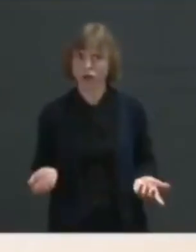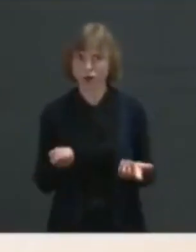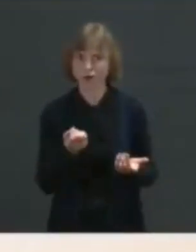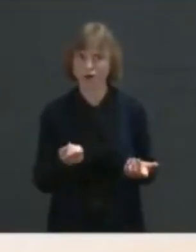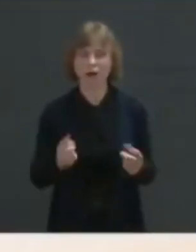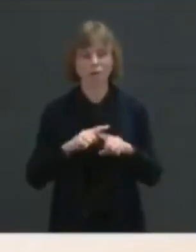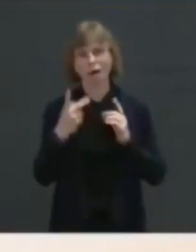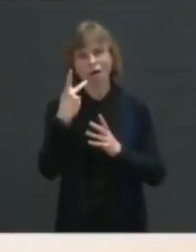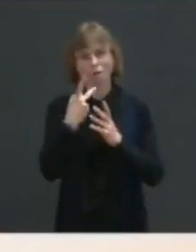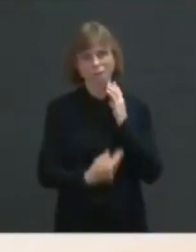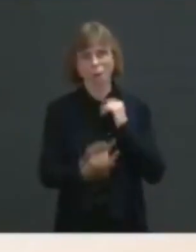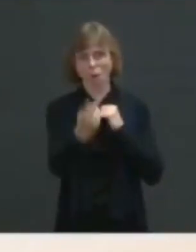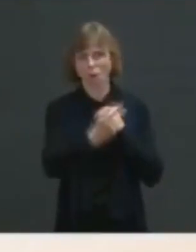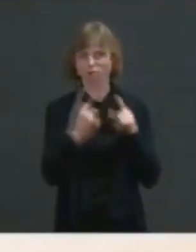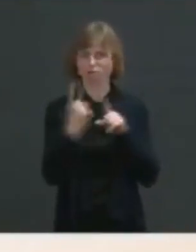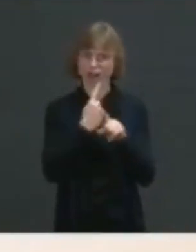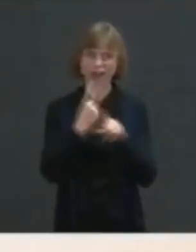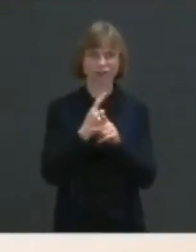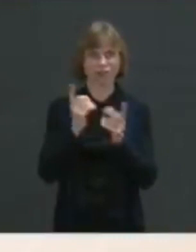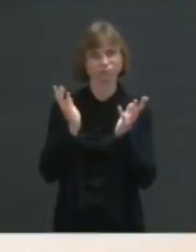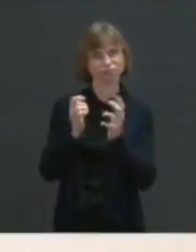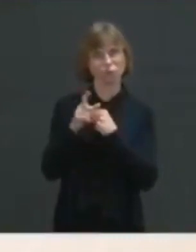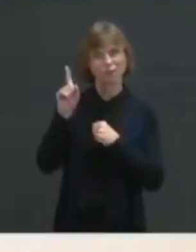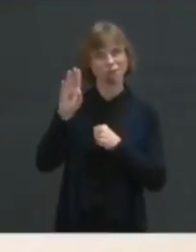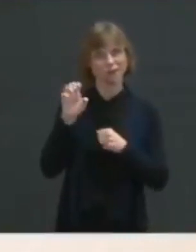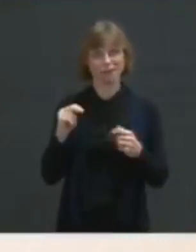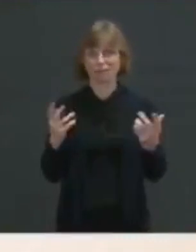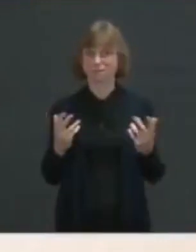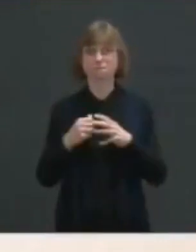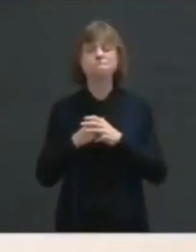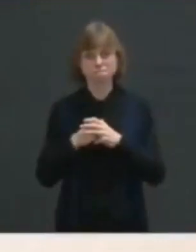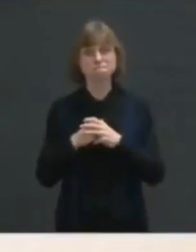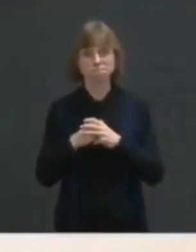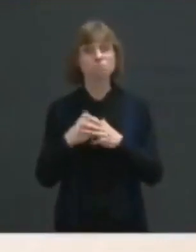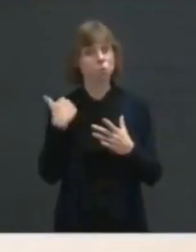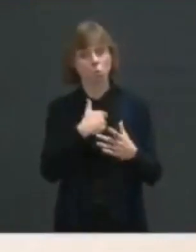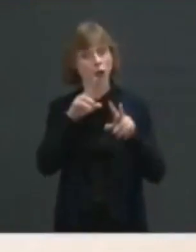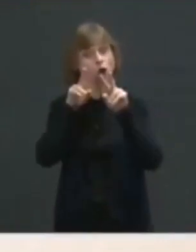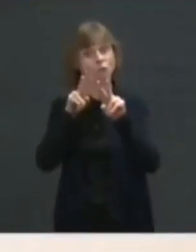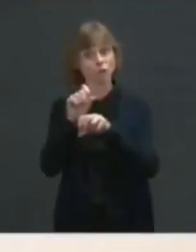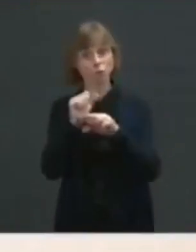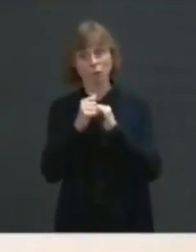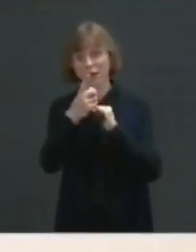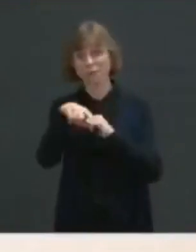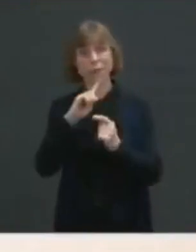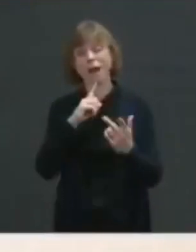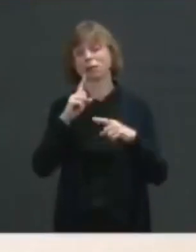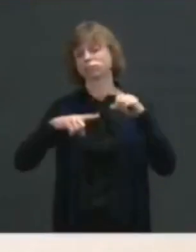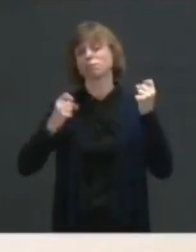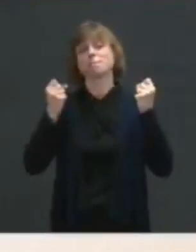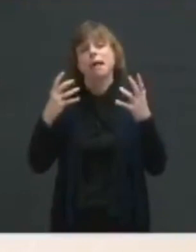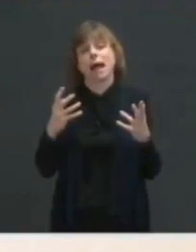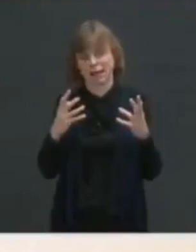had regular conversations with President Biden. We look forward, let finish, we look forward to working with them on a range of priorities